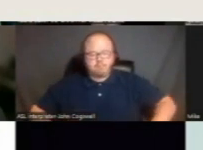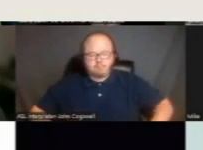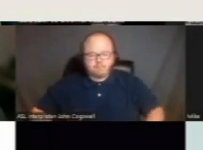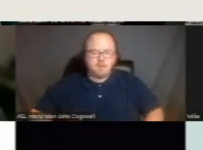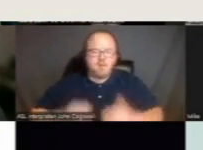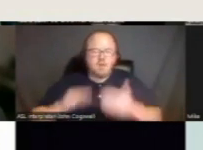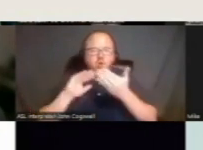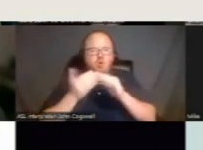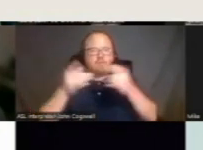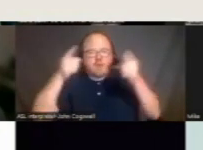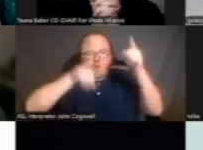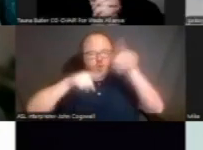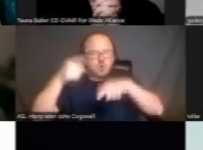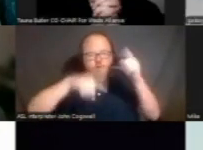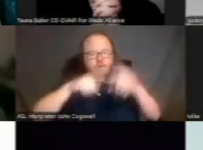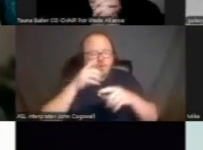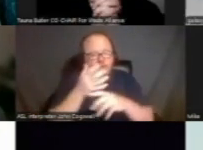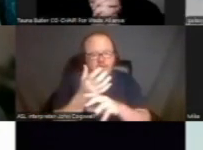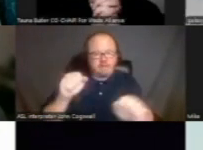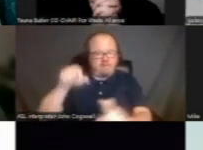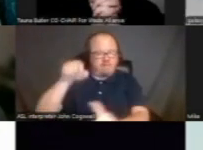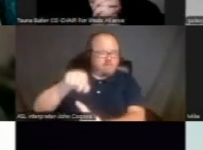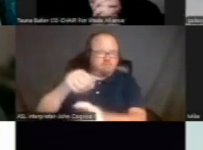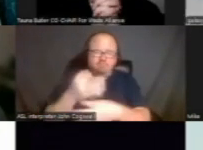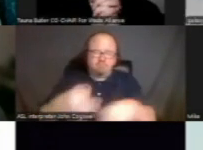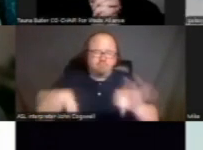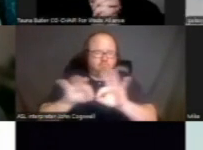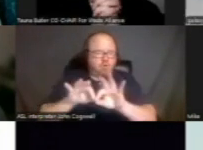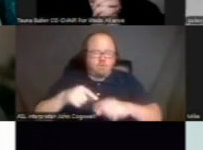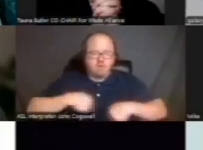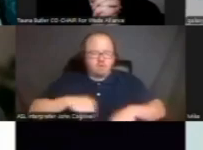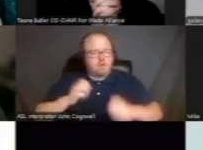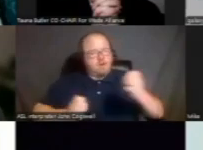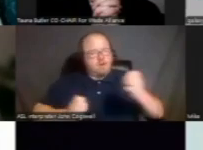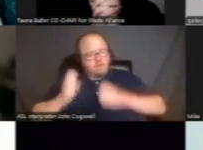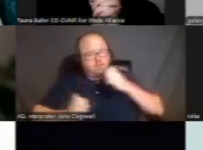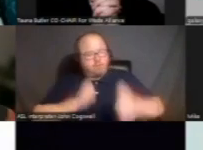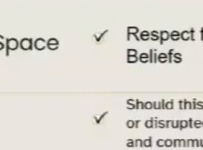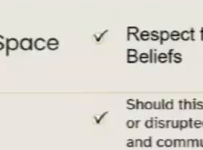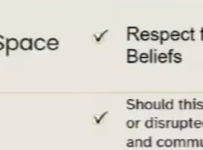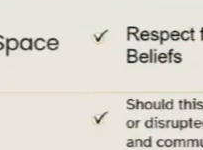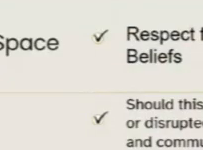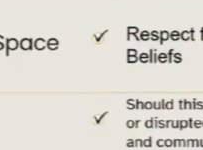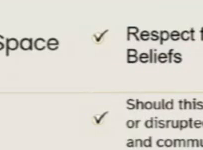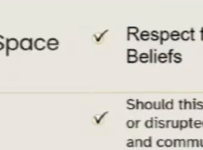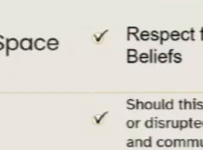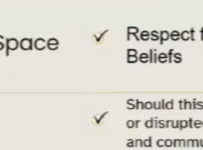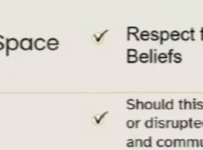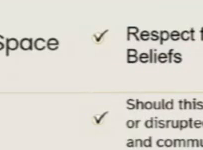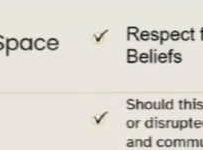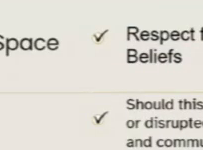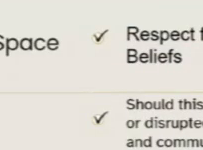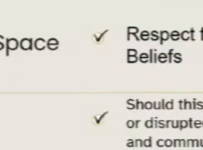Community agreement. So safety is very important to us, emotional safety. I want you to feel free